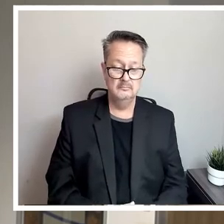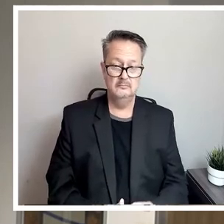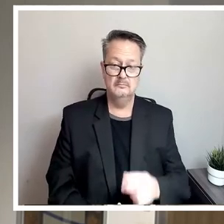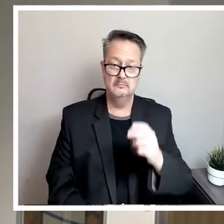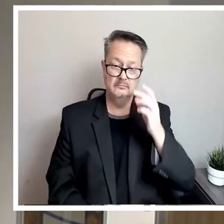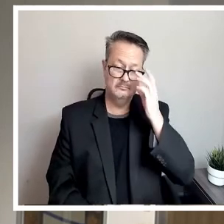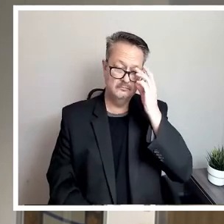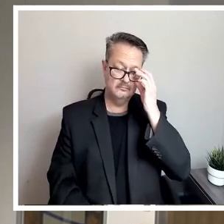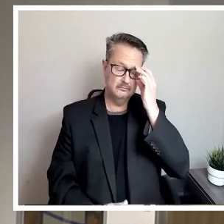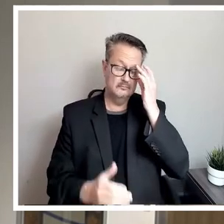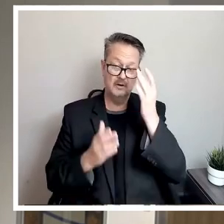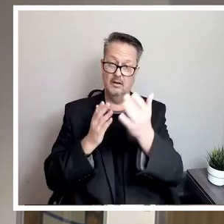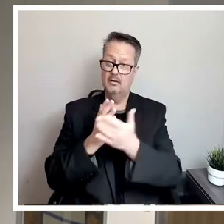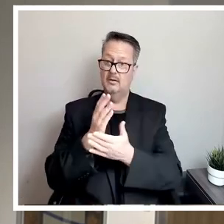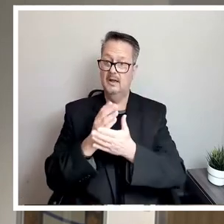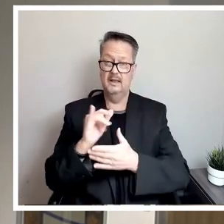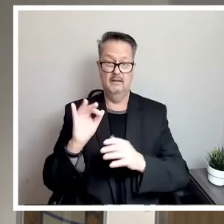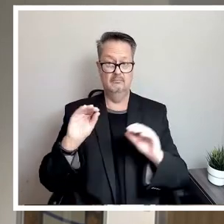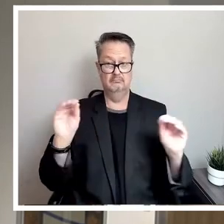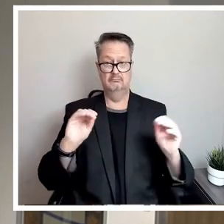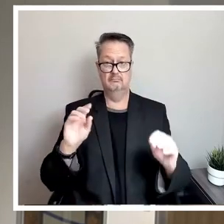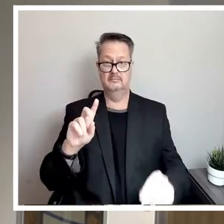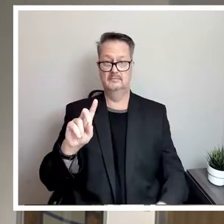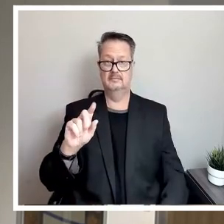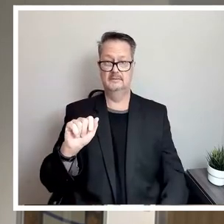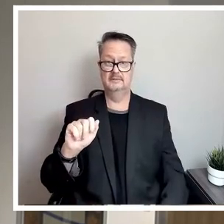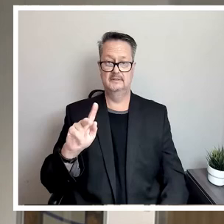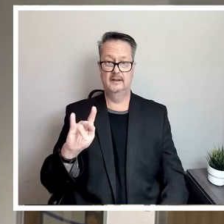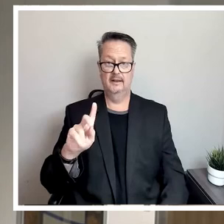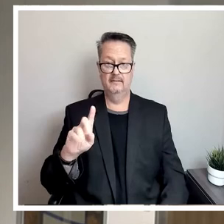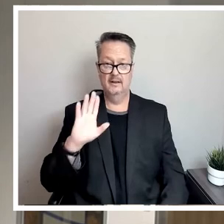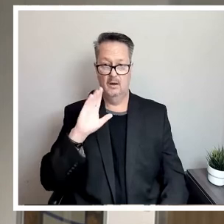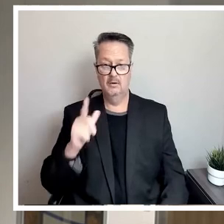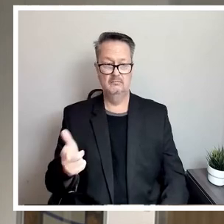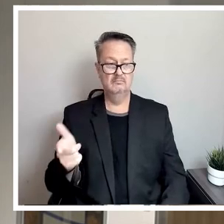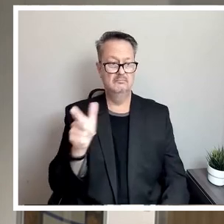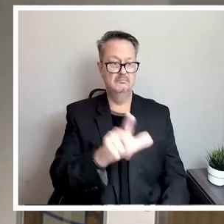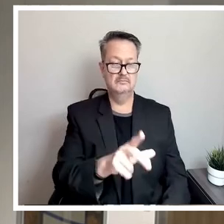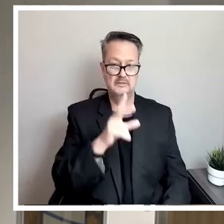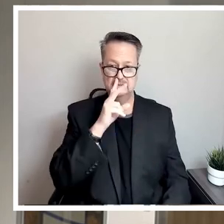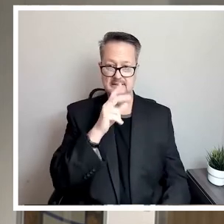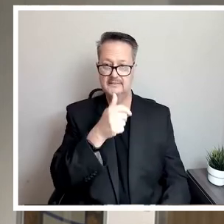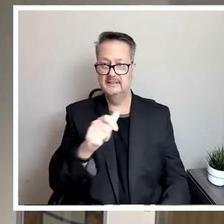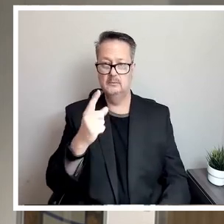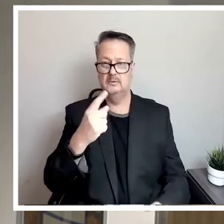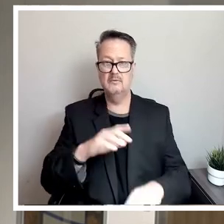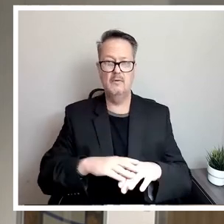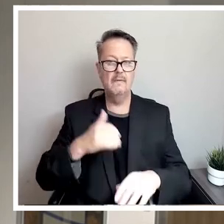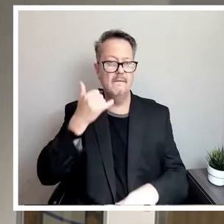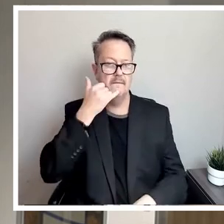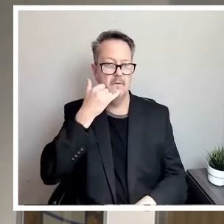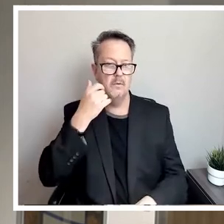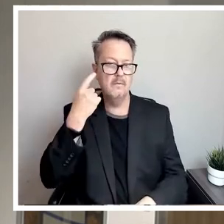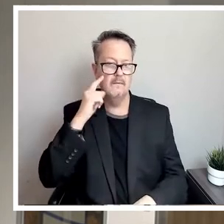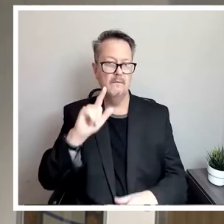All right. If not, David, I'm going to turn it back over to you to see if anyone else is on the line to provide virtual input.